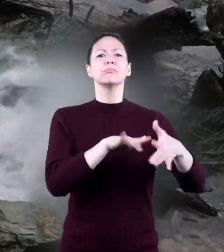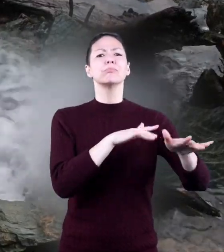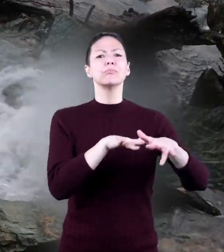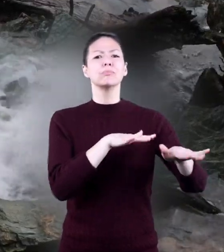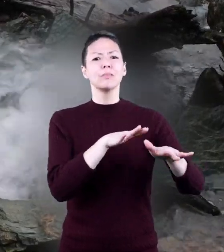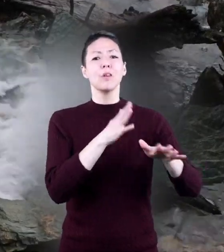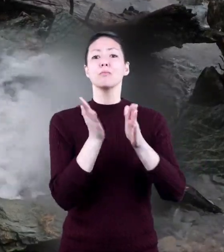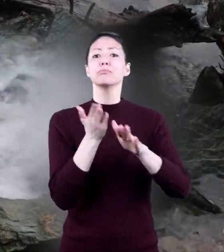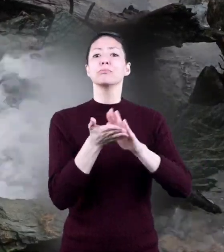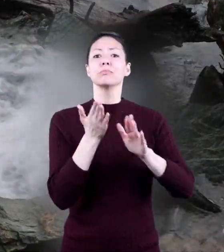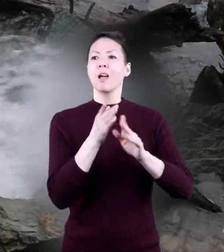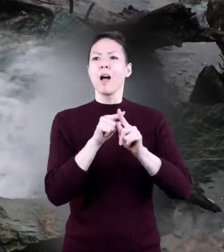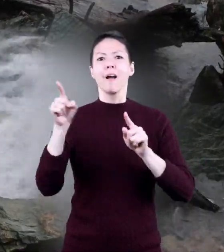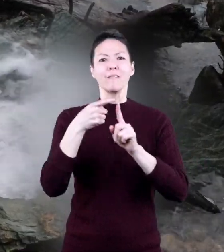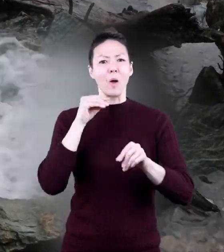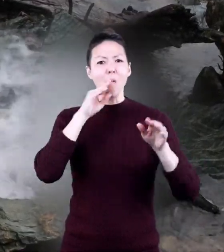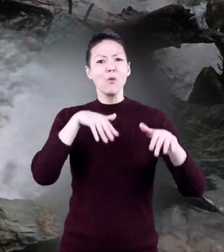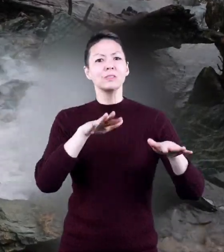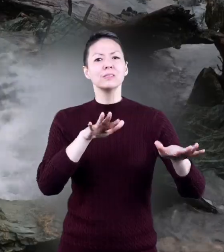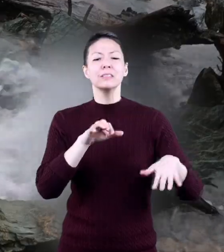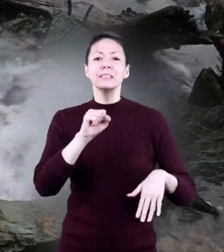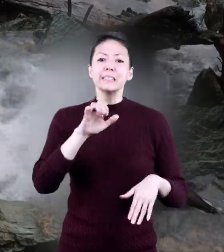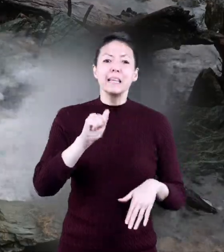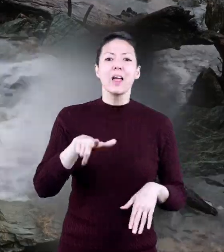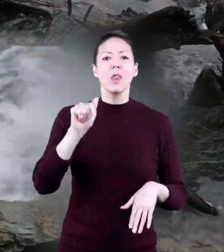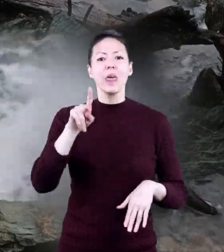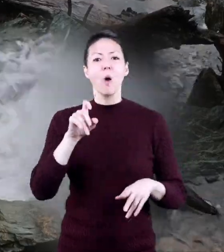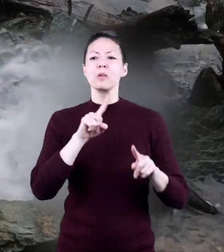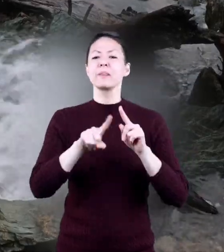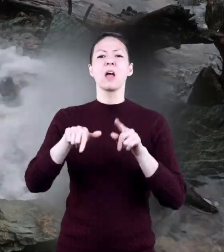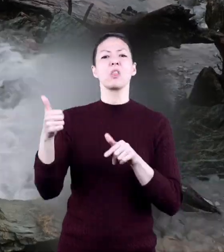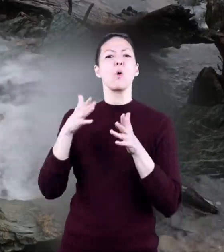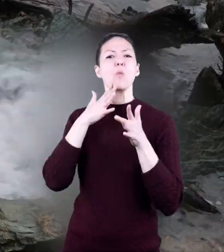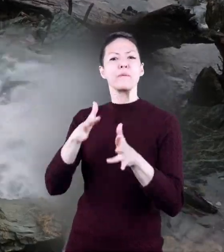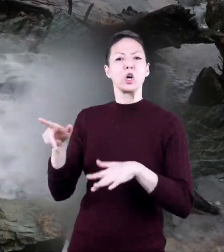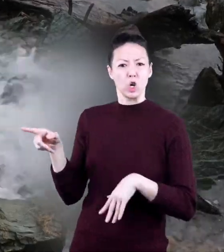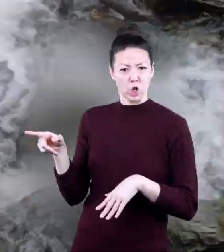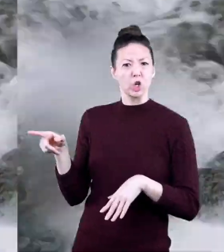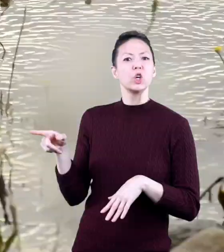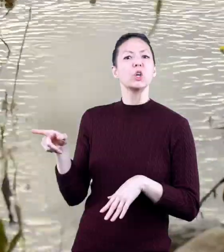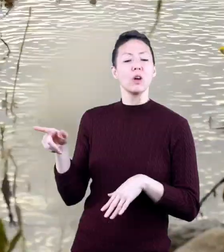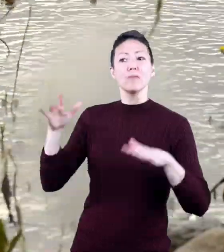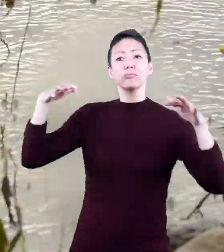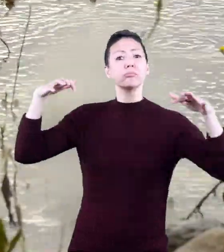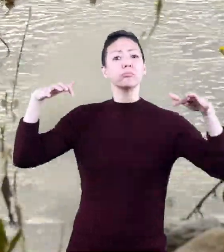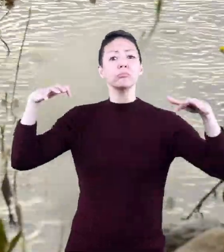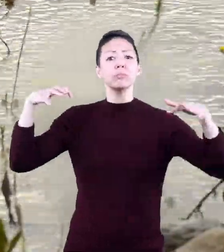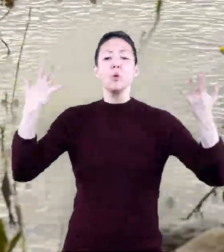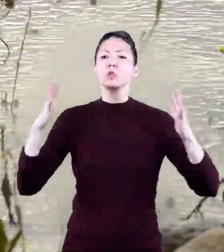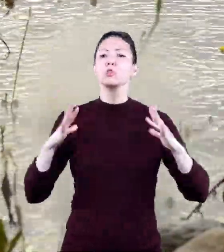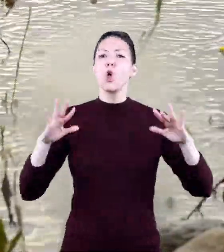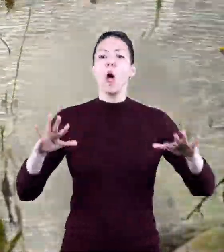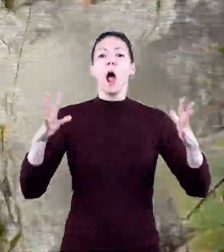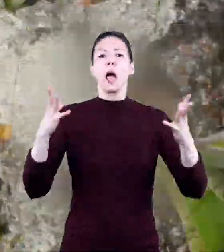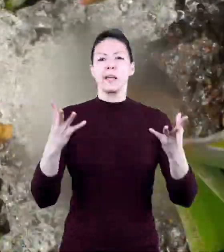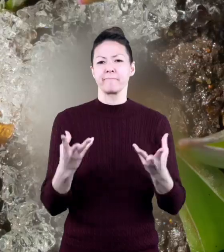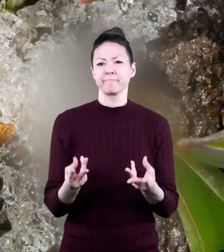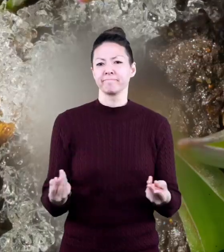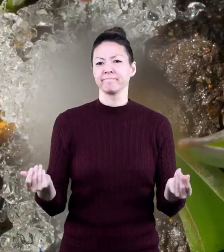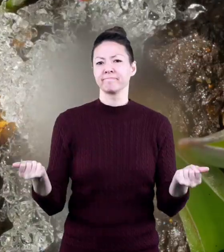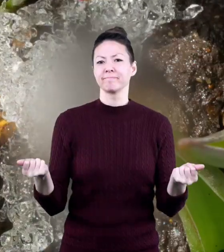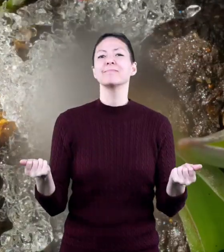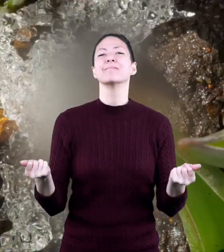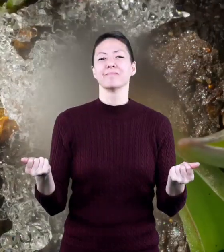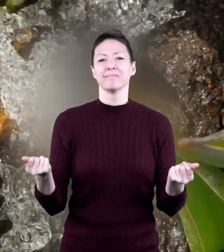runs toward an ocean sea lake or another river when rain falls or snow